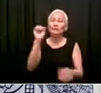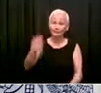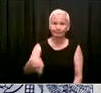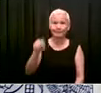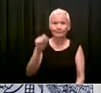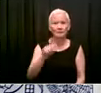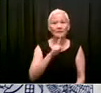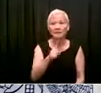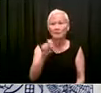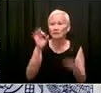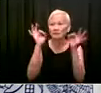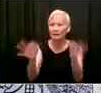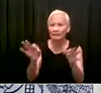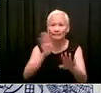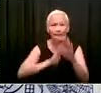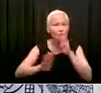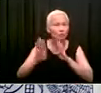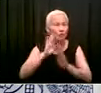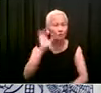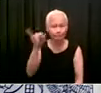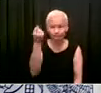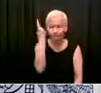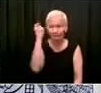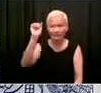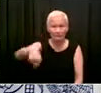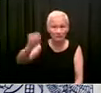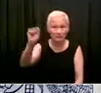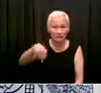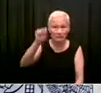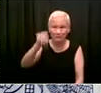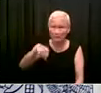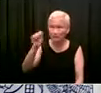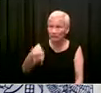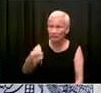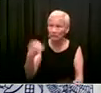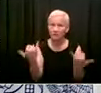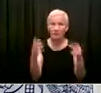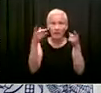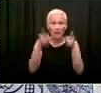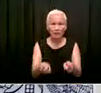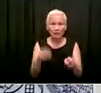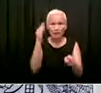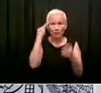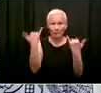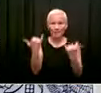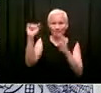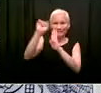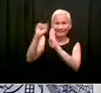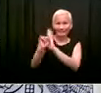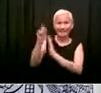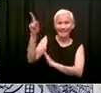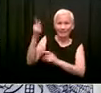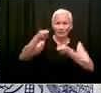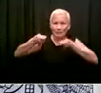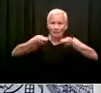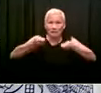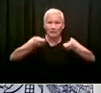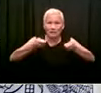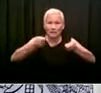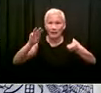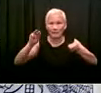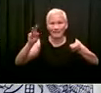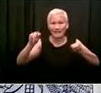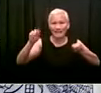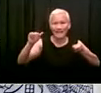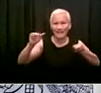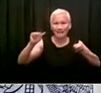debate in this town to recognize that the state had been controlling the MTA for years, therefore the governor controls the